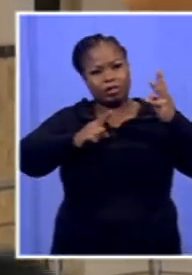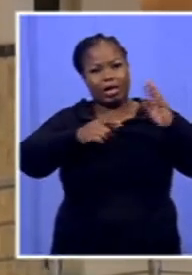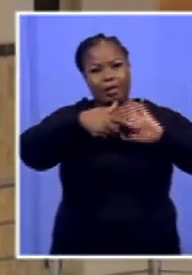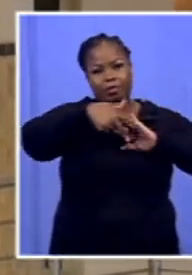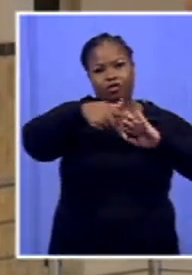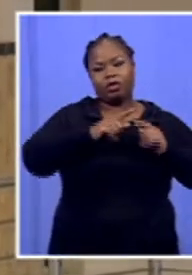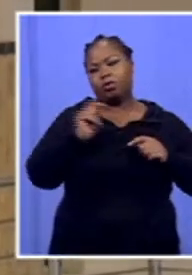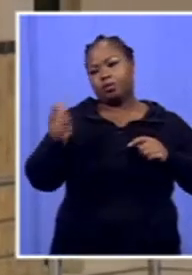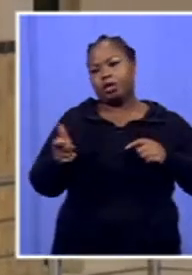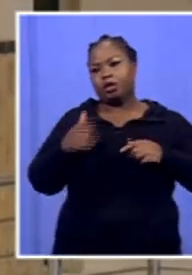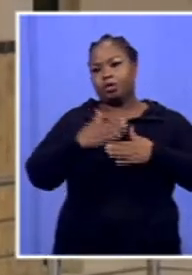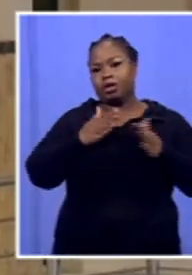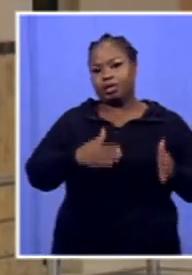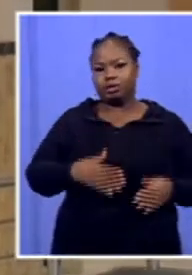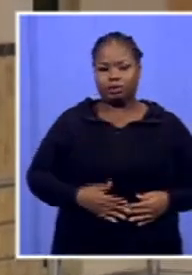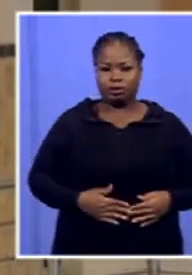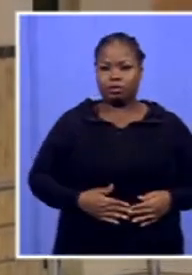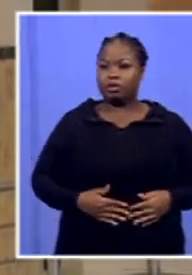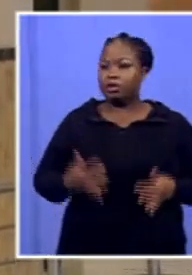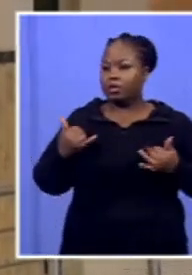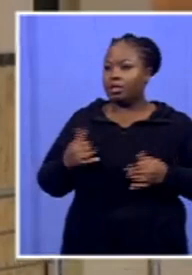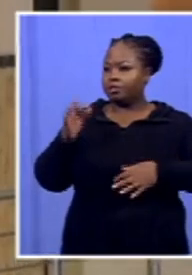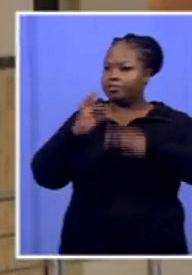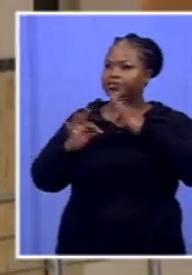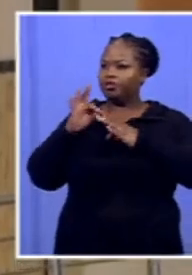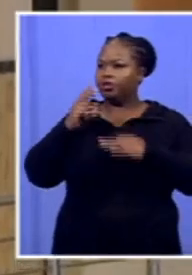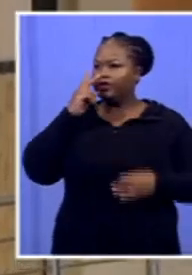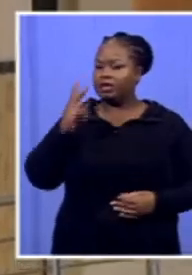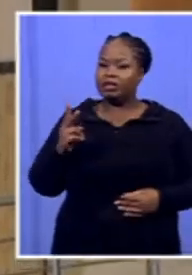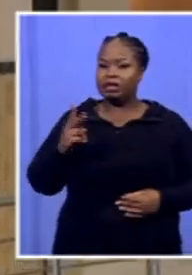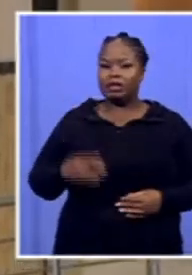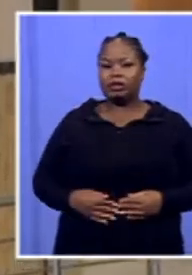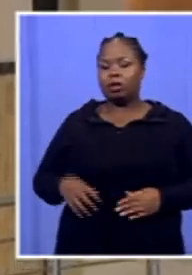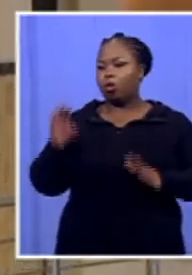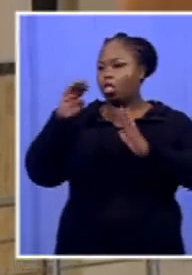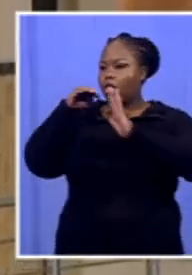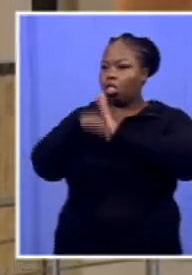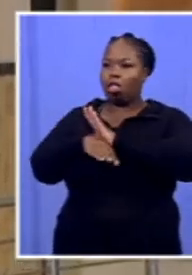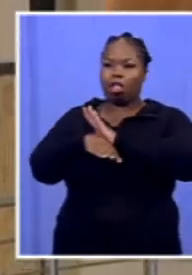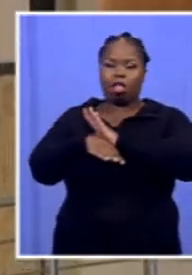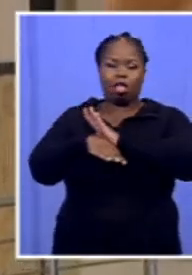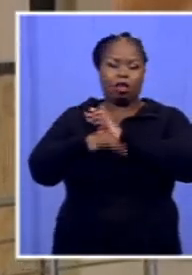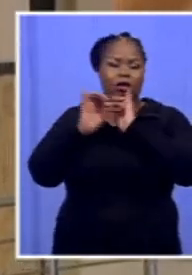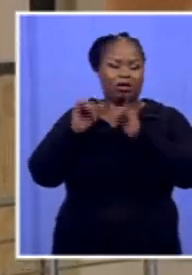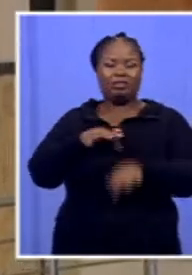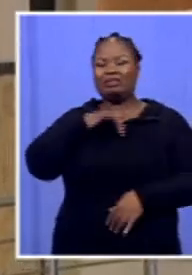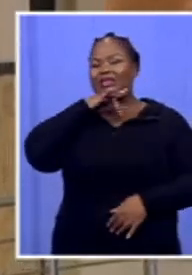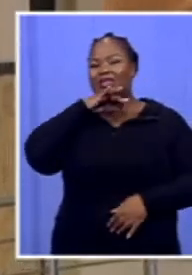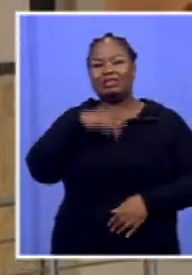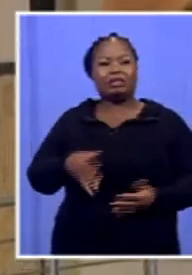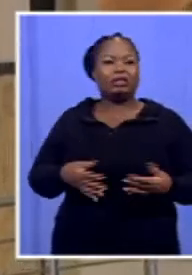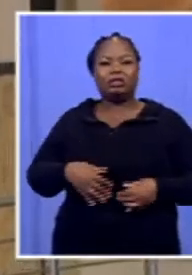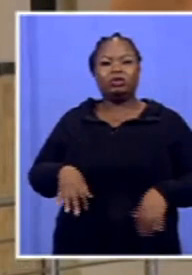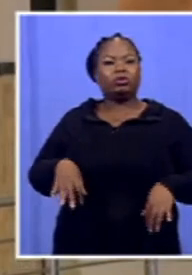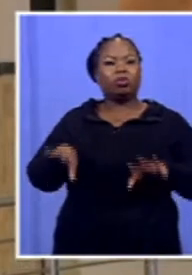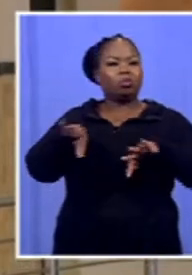Okay, Taten, just talk to us about now we've seen the town. The town has deteriorated. We've seen the town is dirty. They're not rubbish collected.